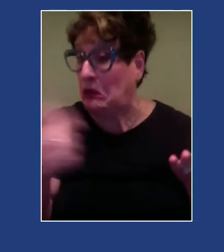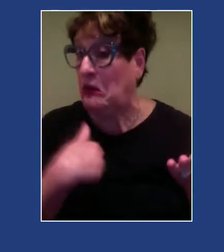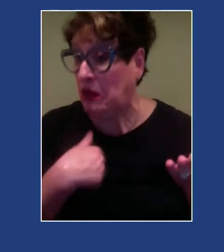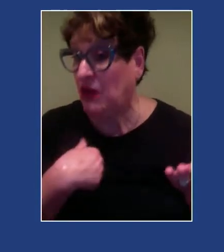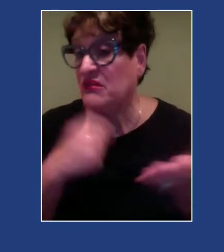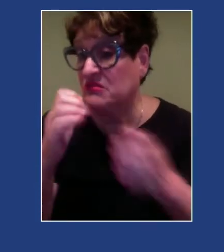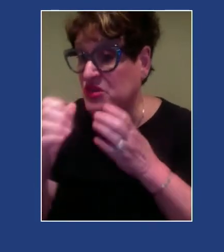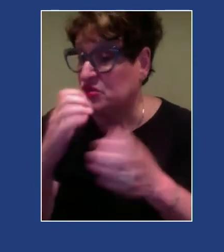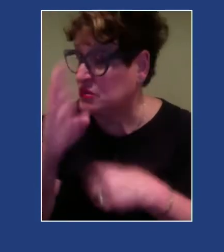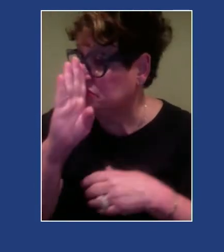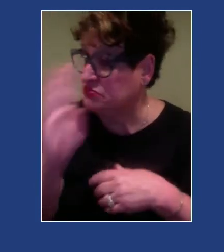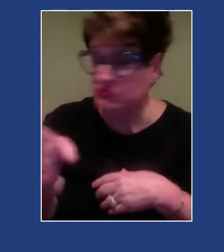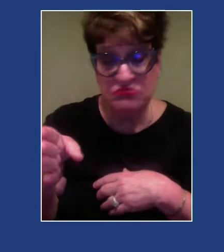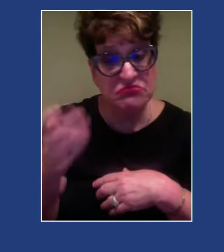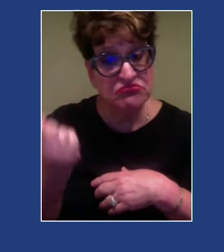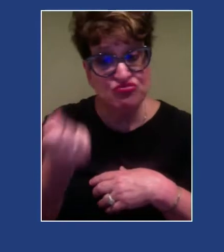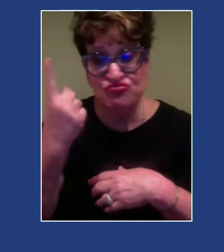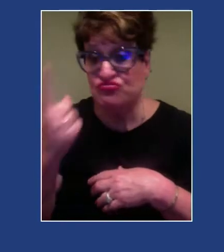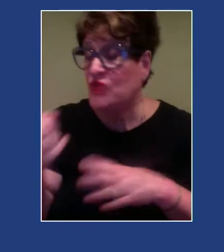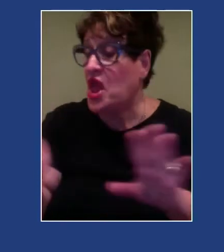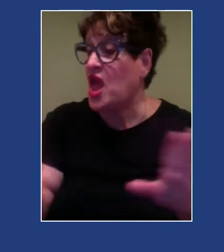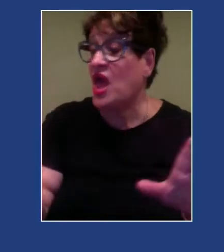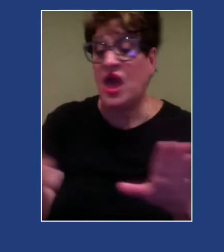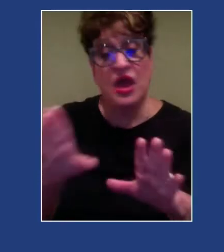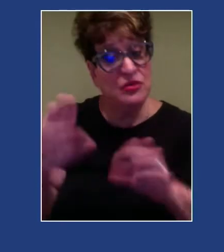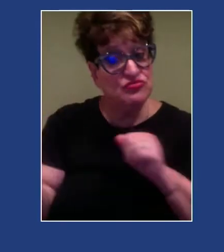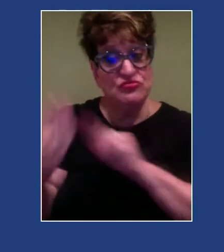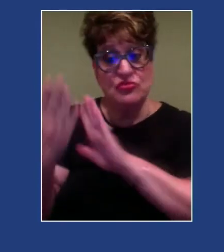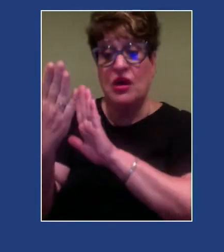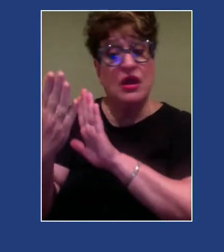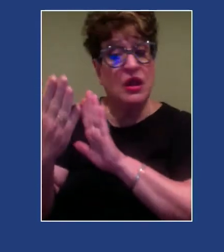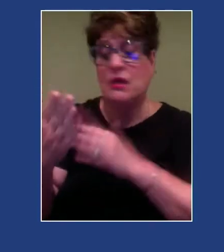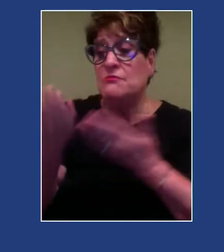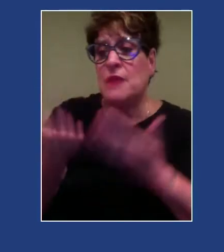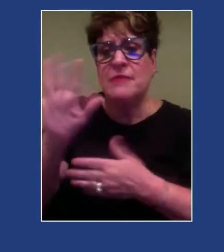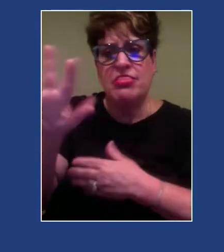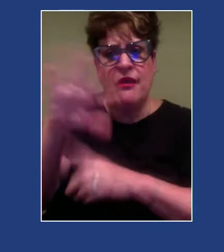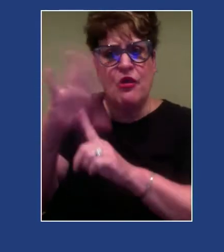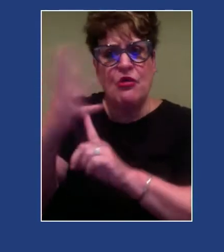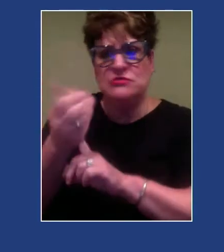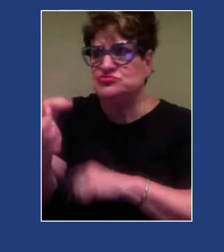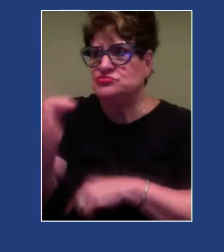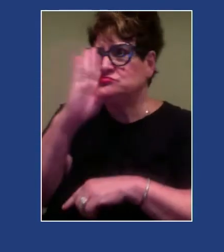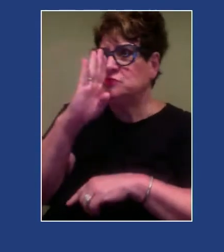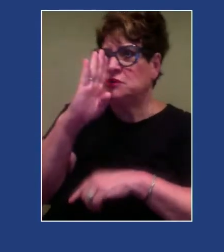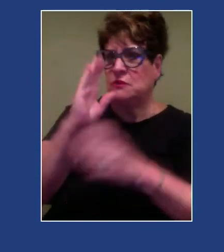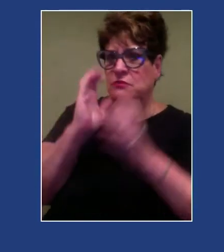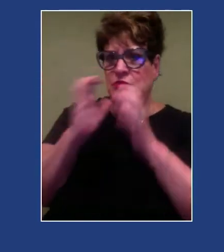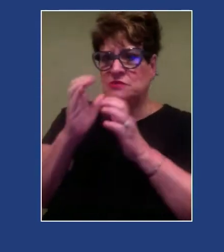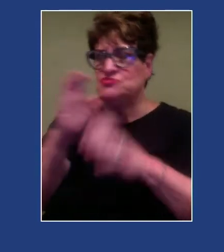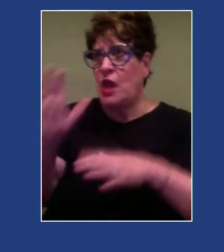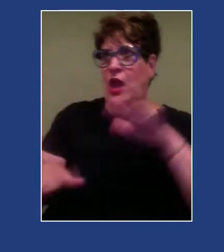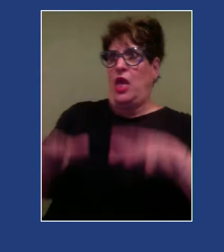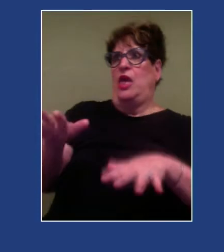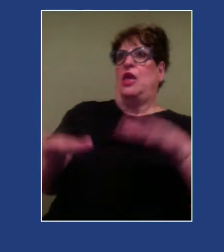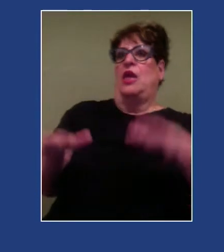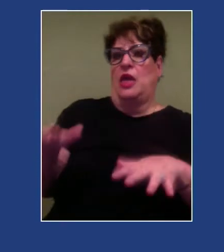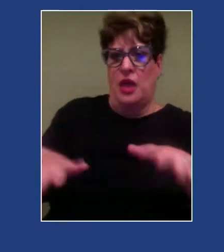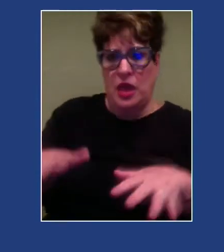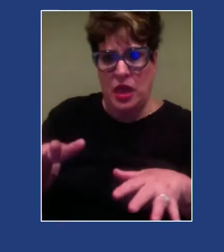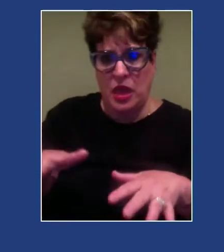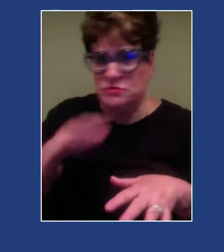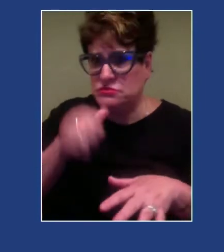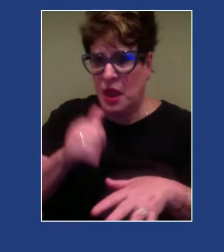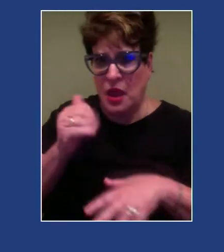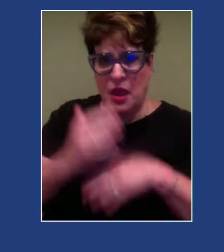communicate to my clients up front who might come from cultures where direct communication might be seen as a bit more uncomfortable